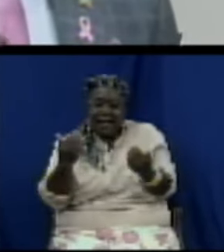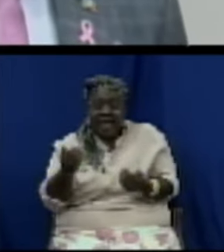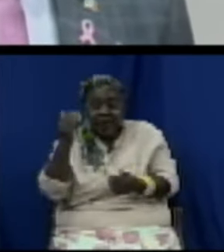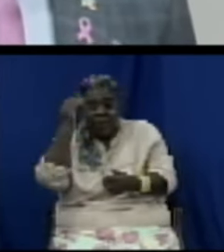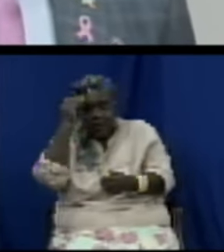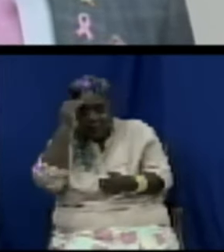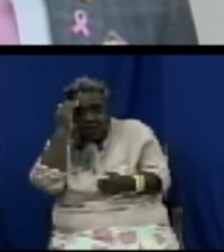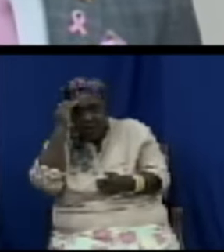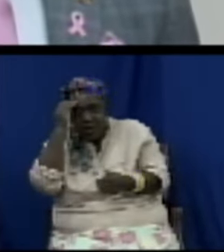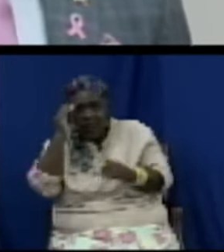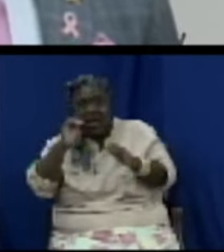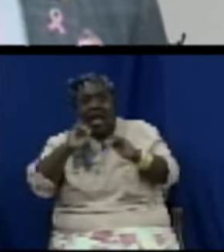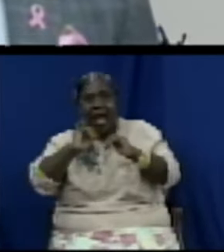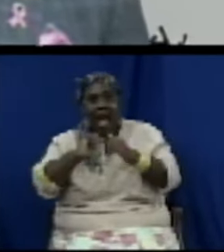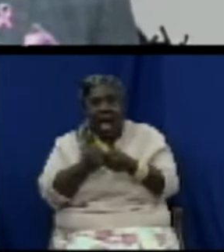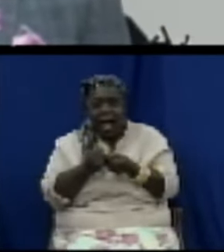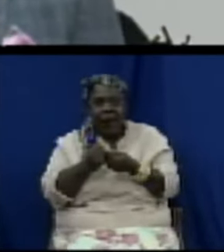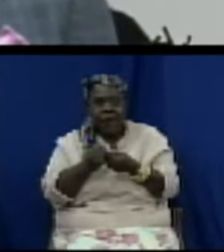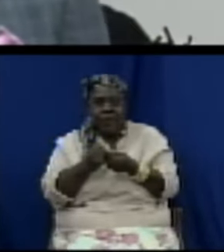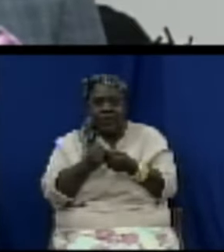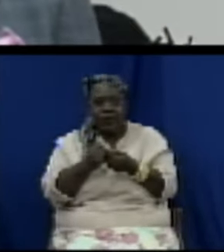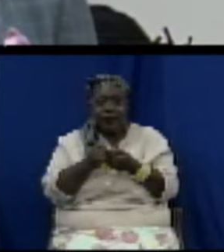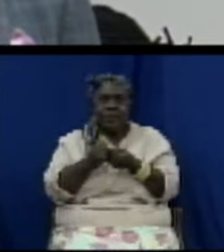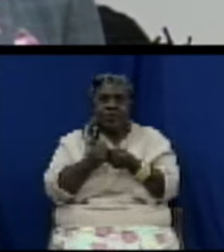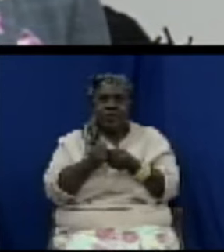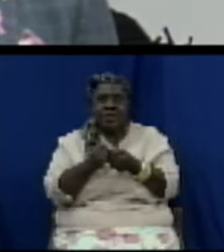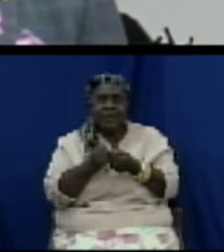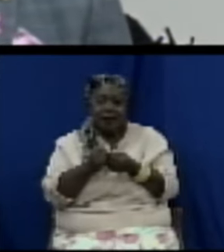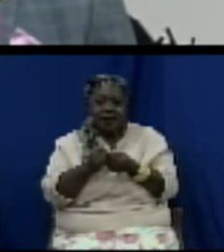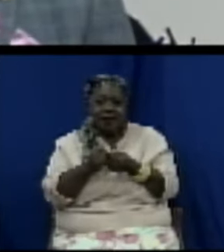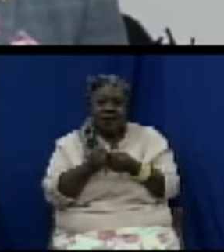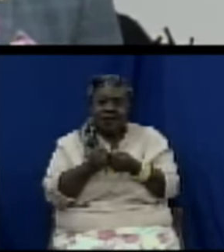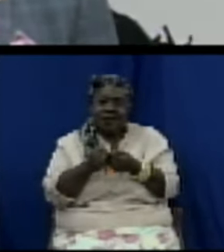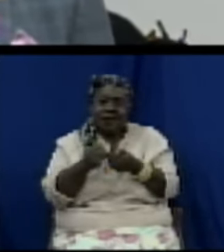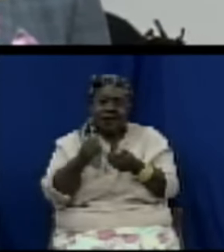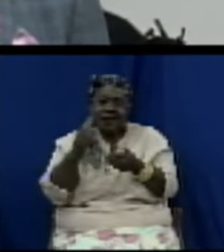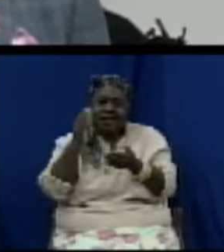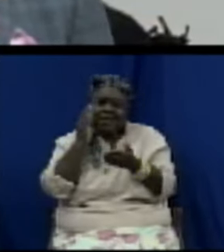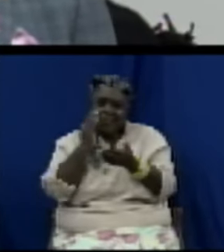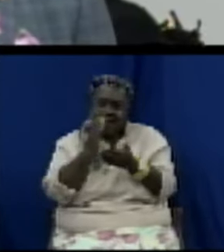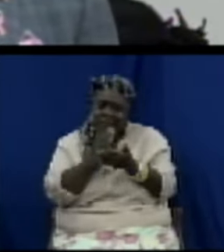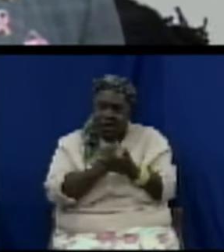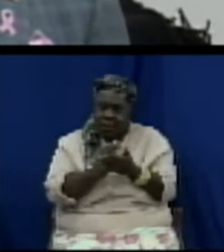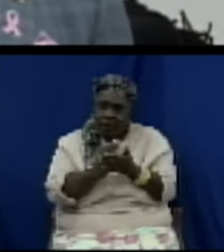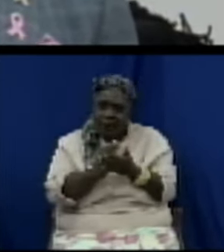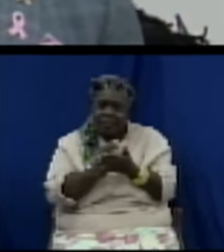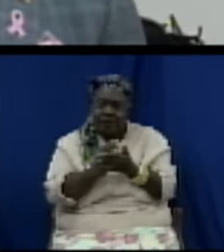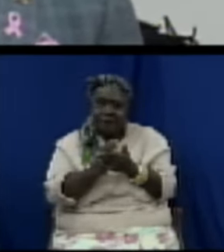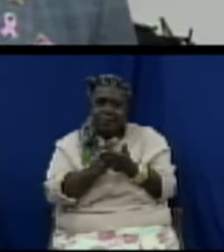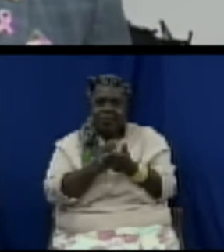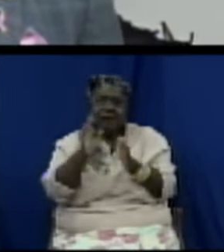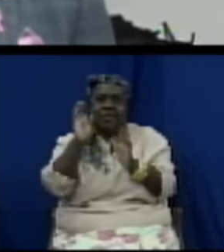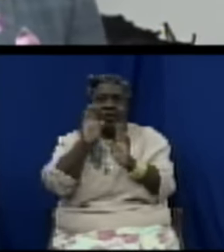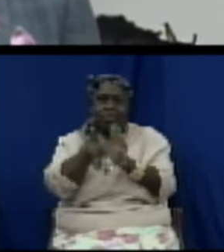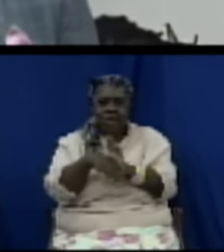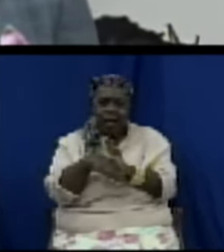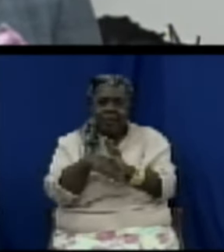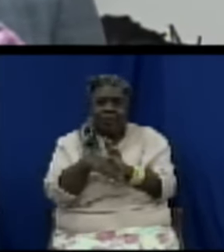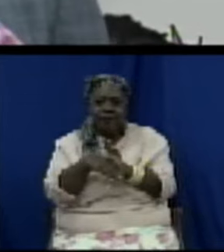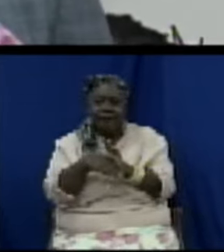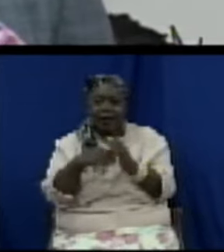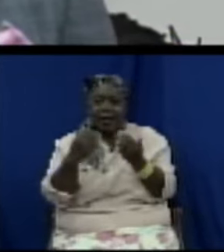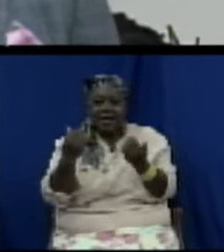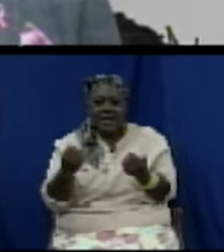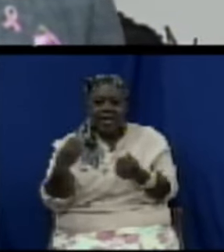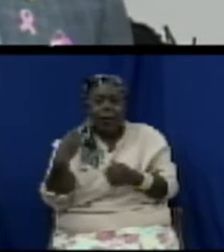issue of human security over a long period of time. We have the solution. We are now going to move to implement the solution